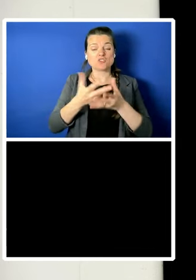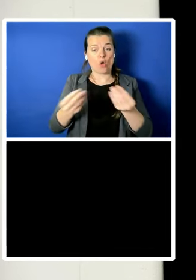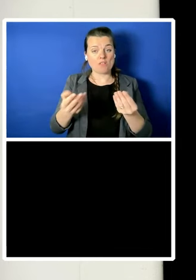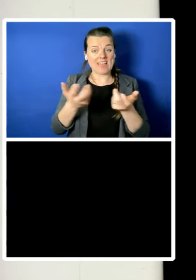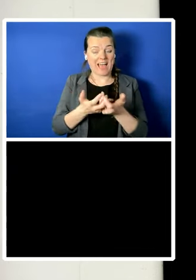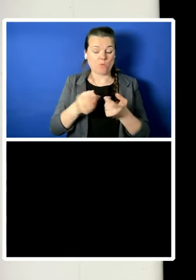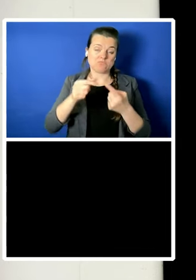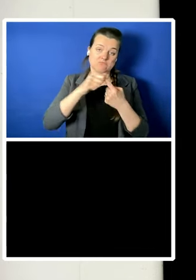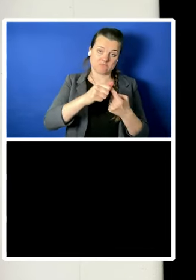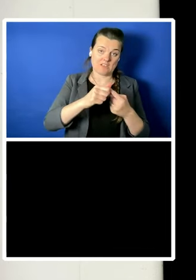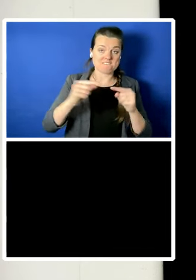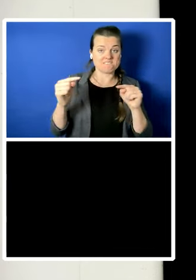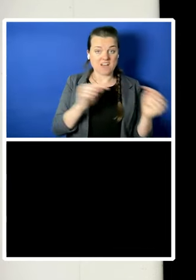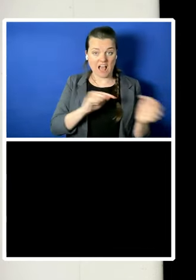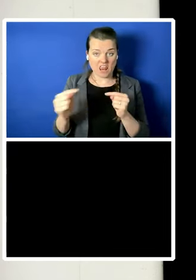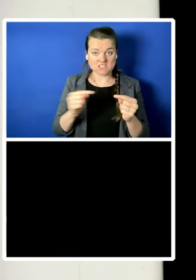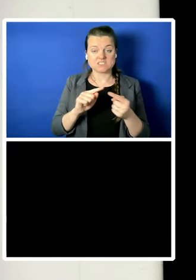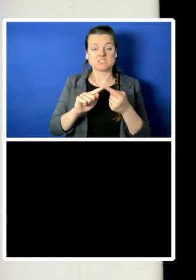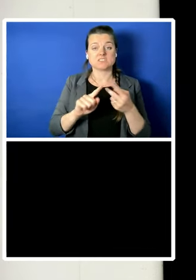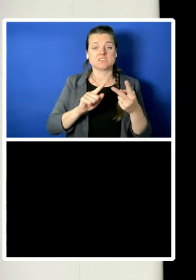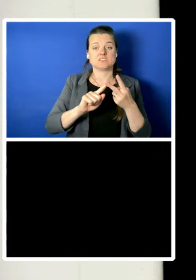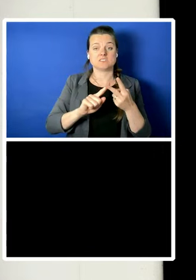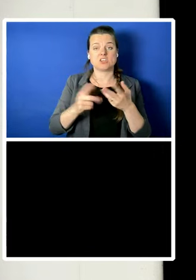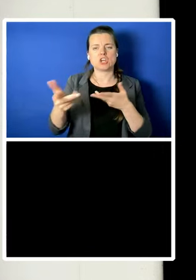negotiation, politics,